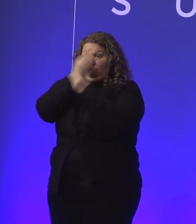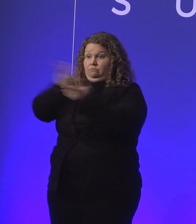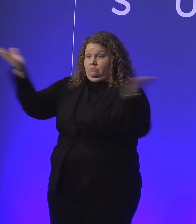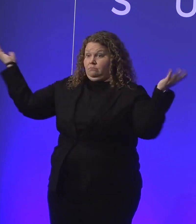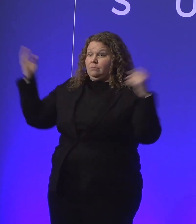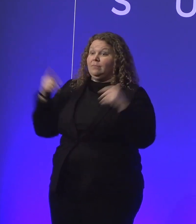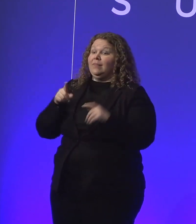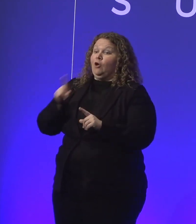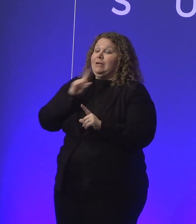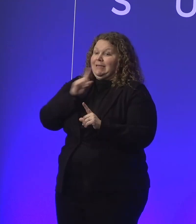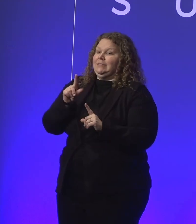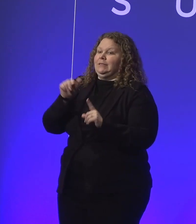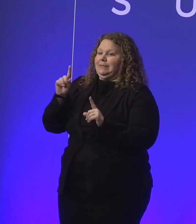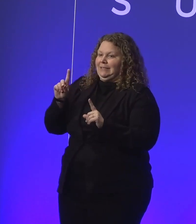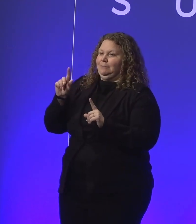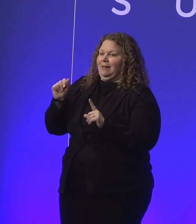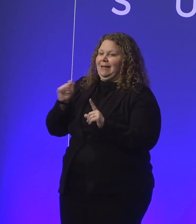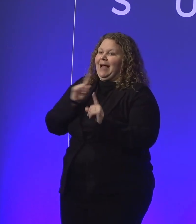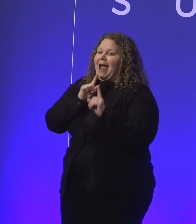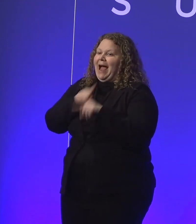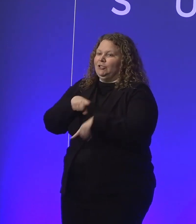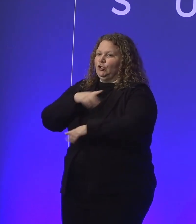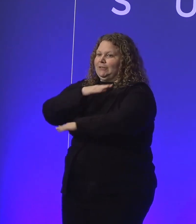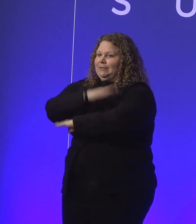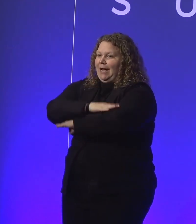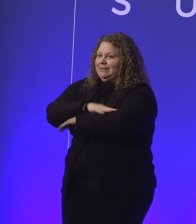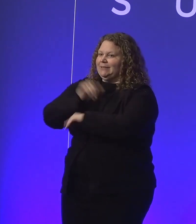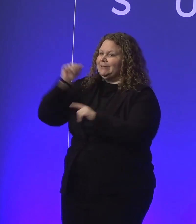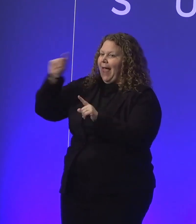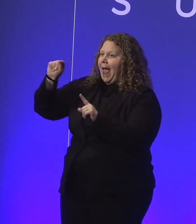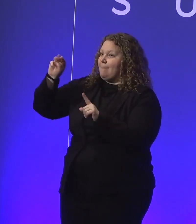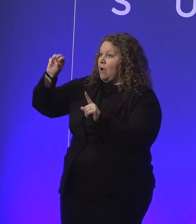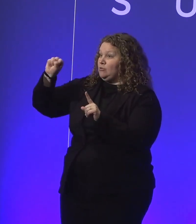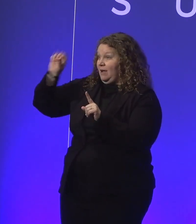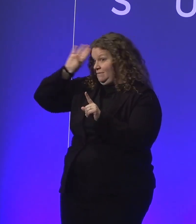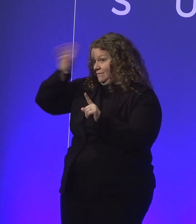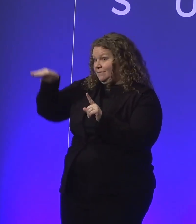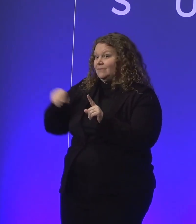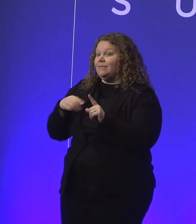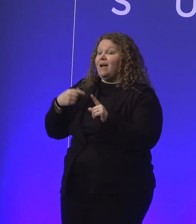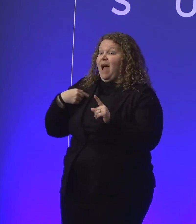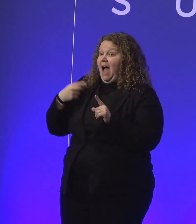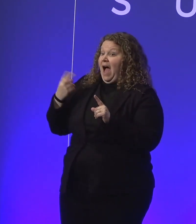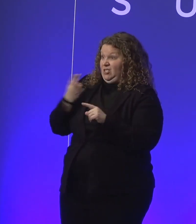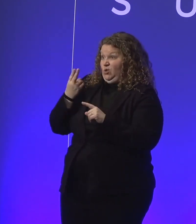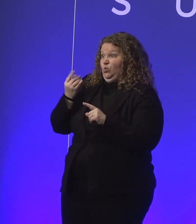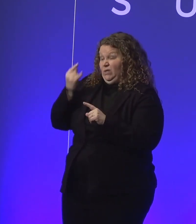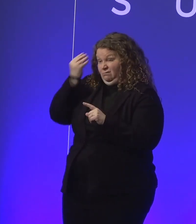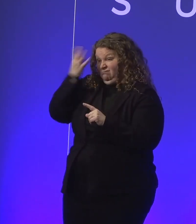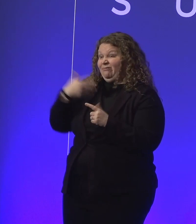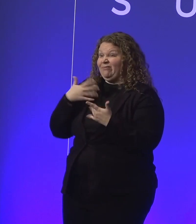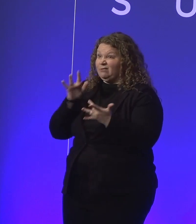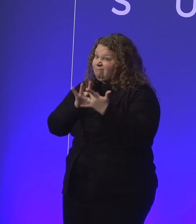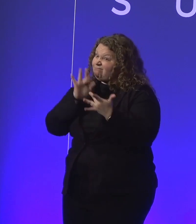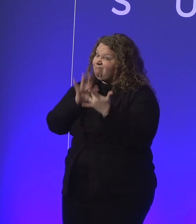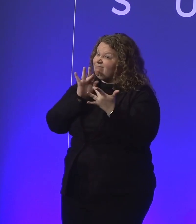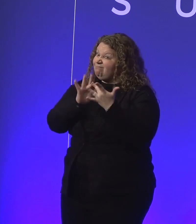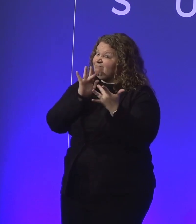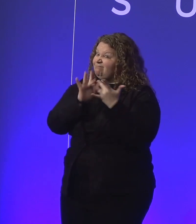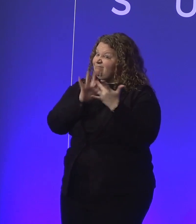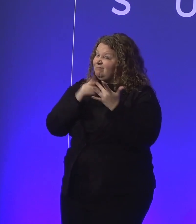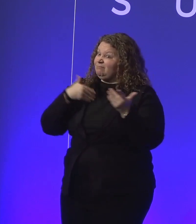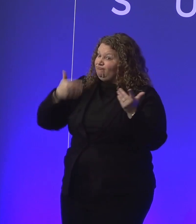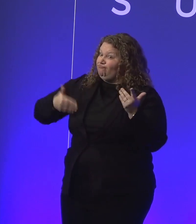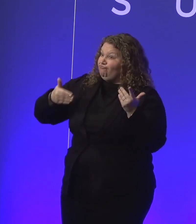disability answer desk at Microsoft. I have used it prolifically, and I have given them feedback